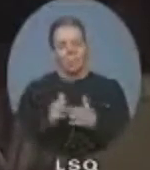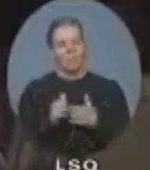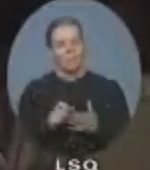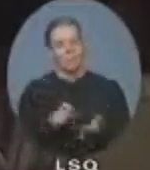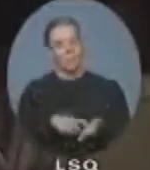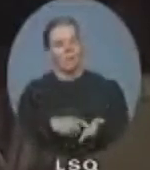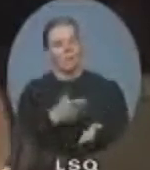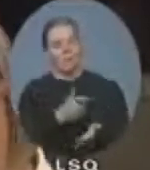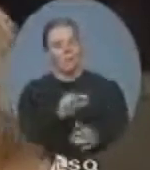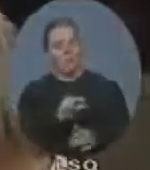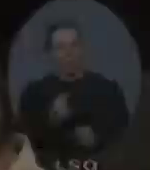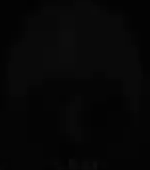our West Coast fishery?